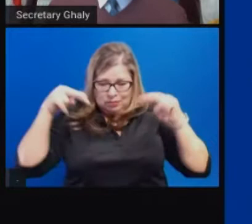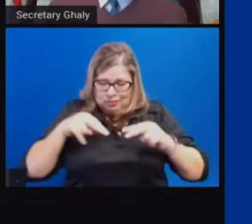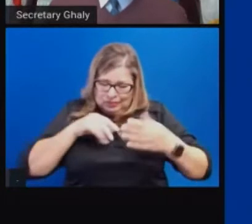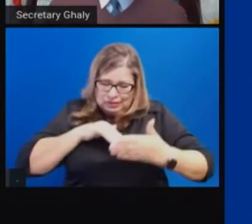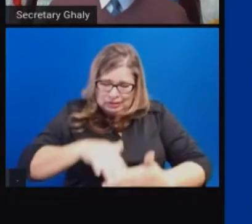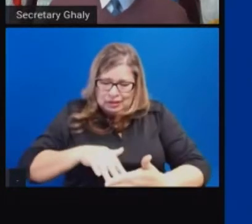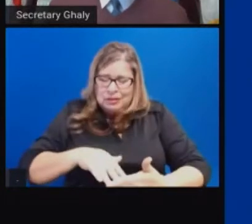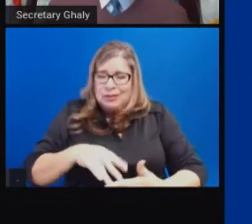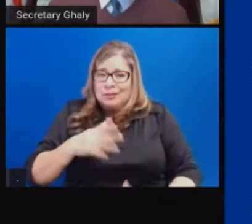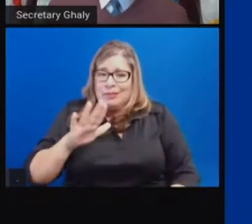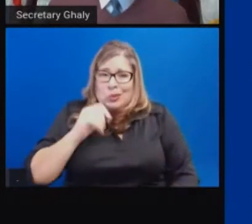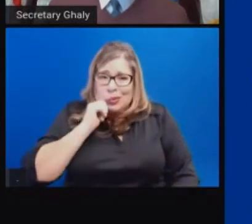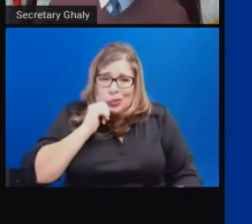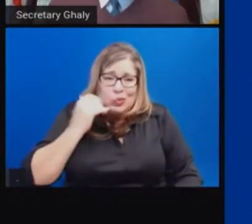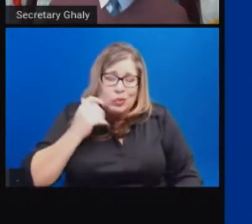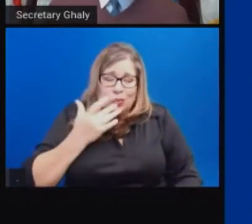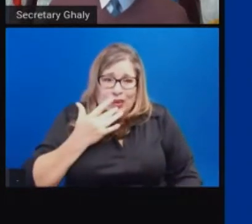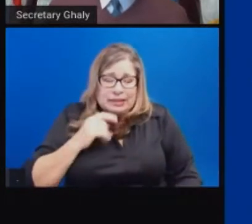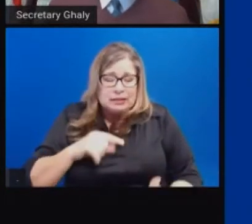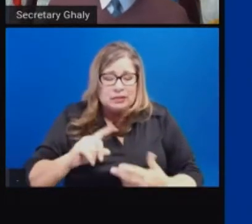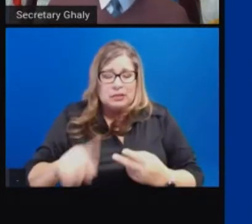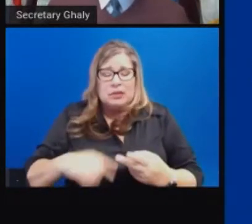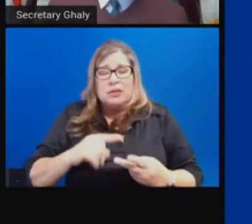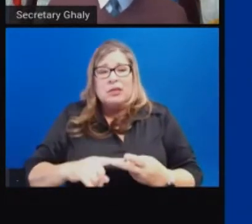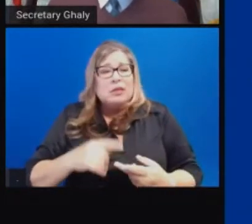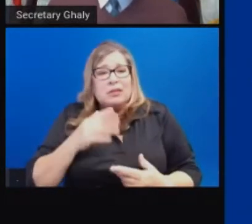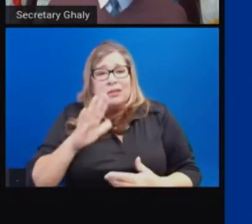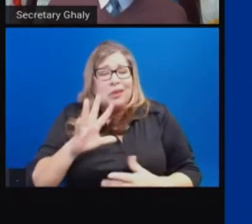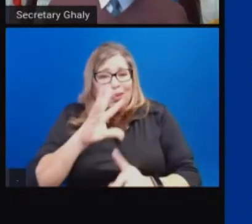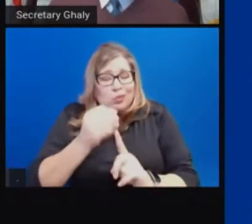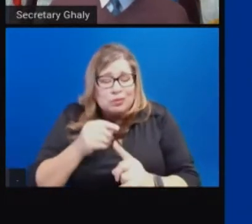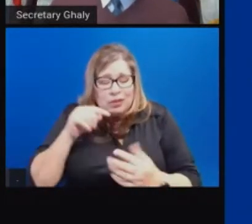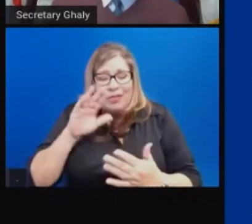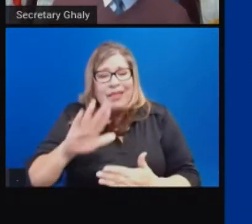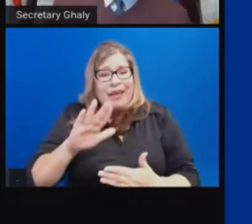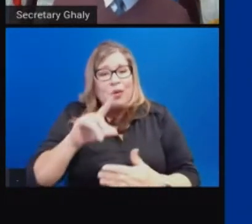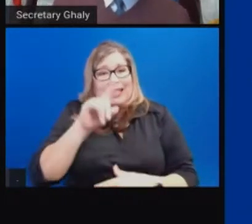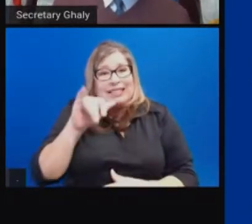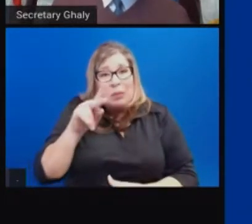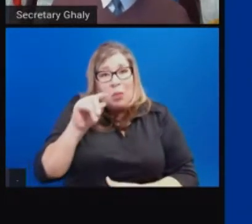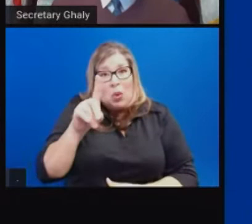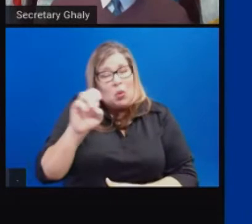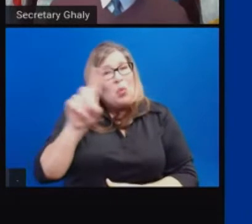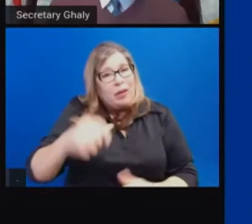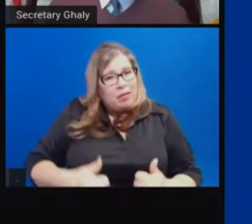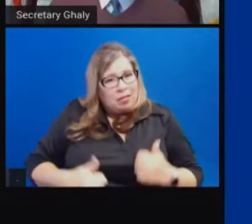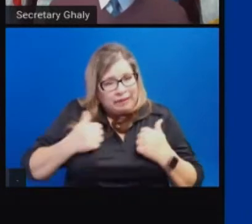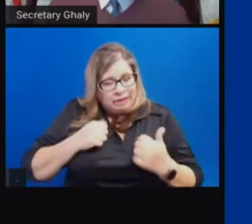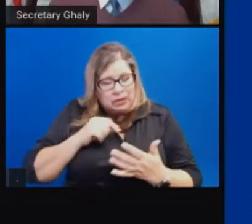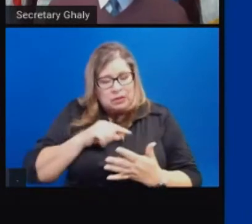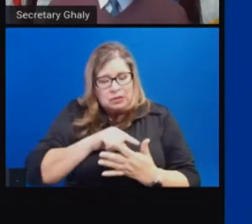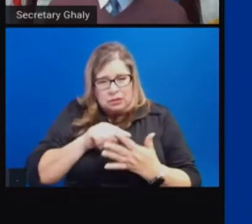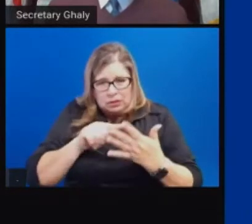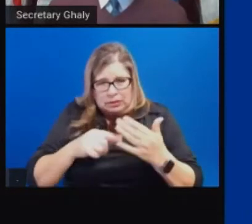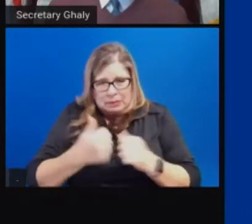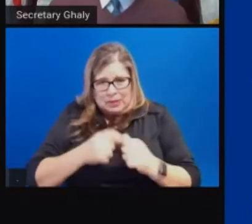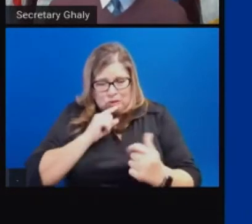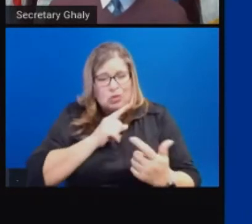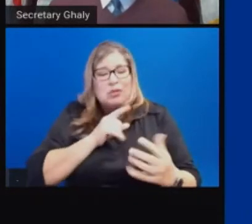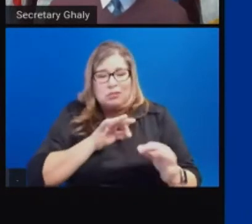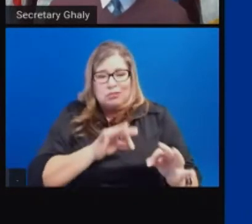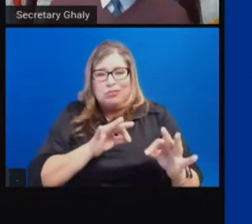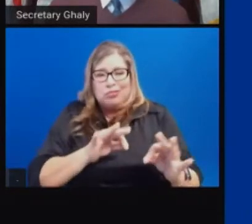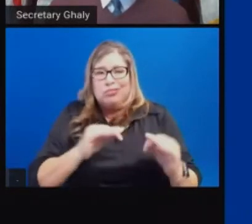zip code, community-level data to make sure our efforts are paying off and making adjustments all along the way to keep